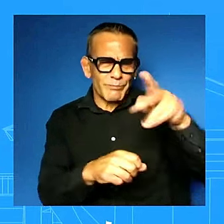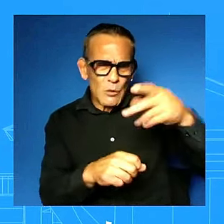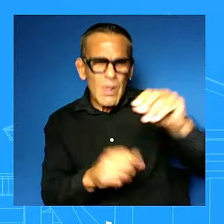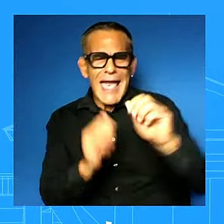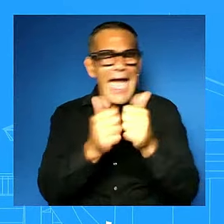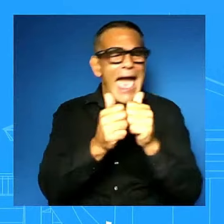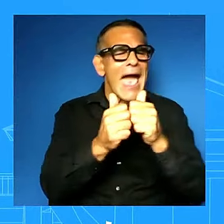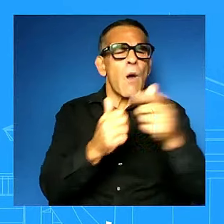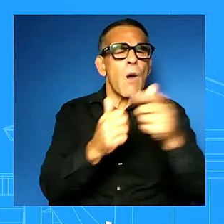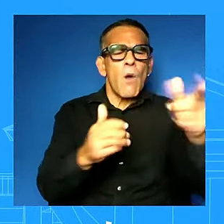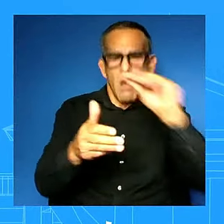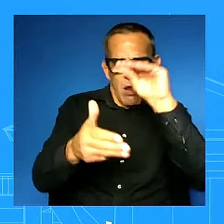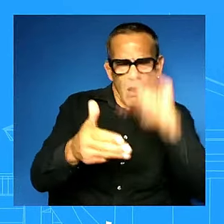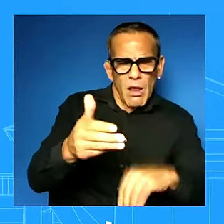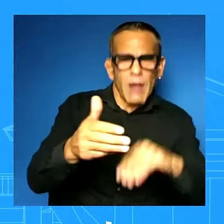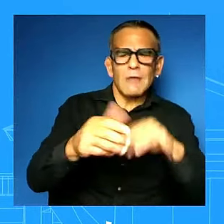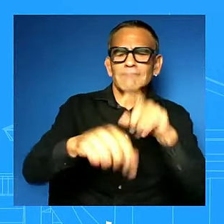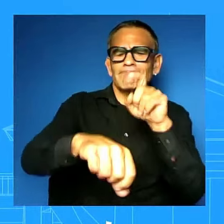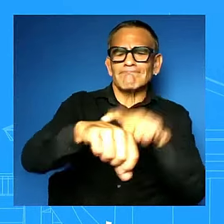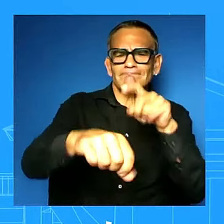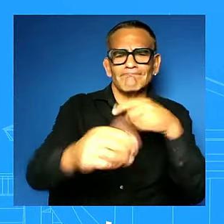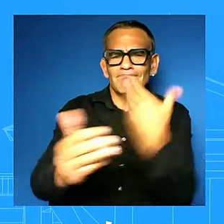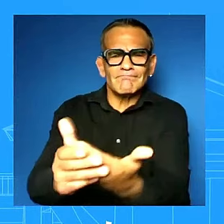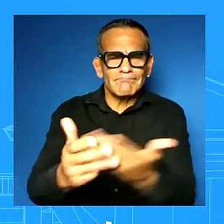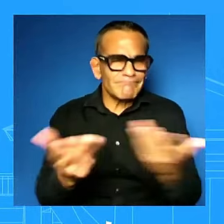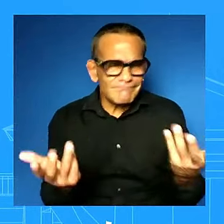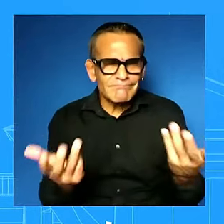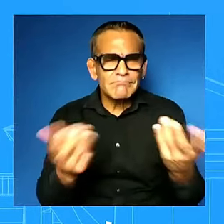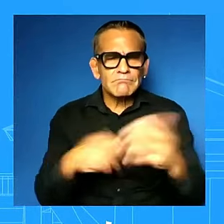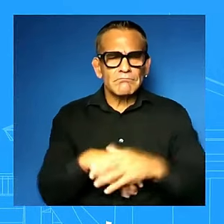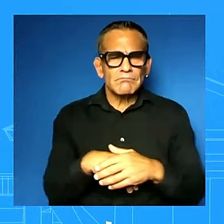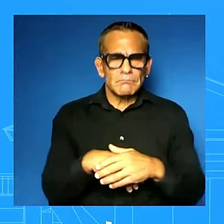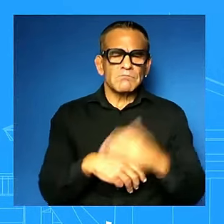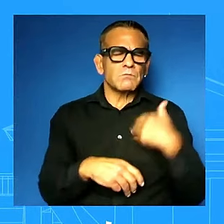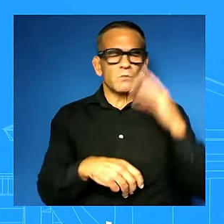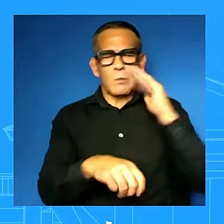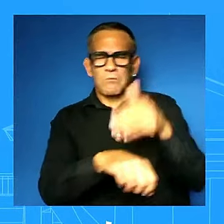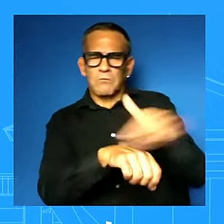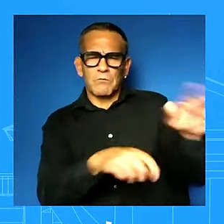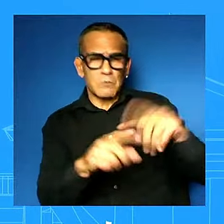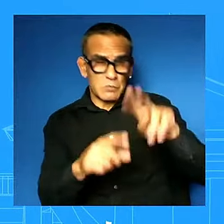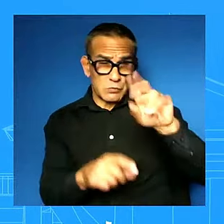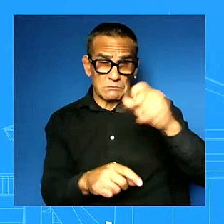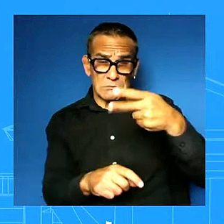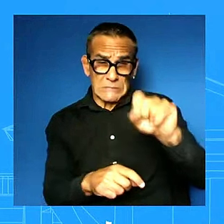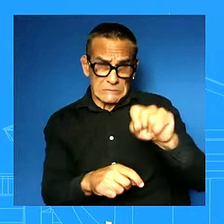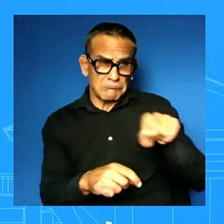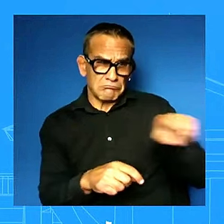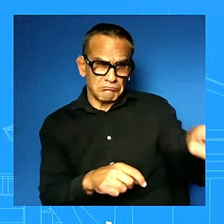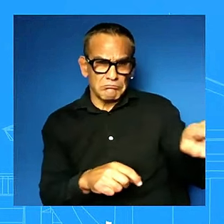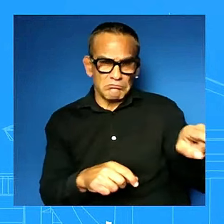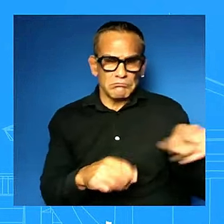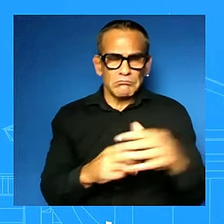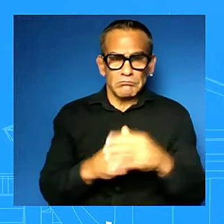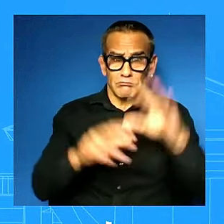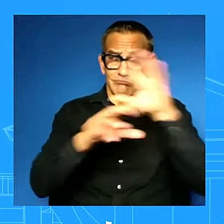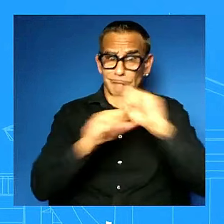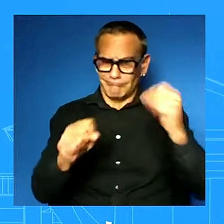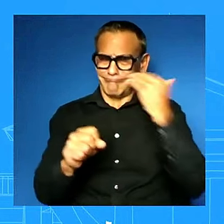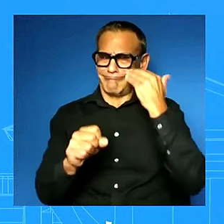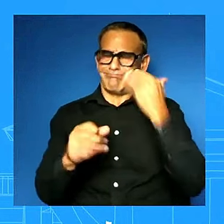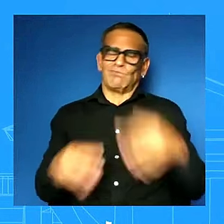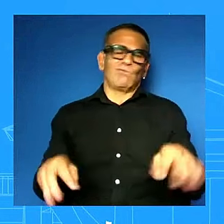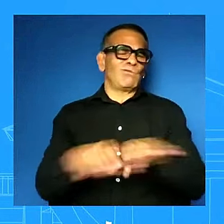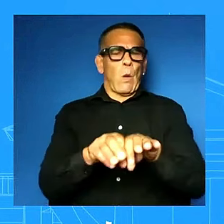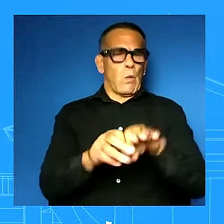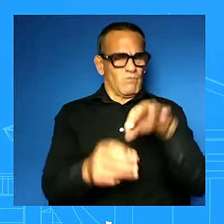usps on this one obviously the president thinks it's incredibly important uh he's you know voting is is a sacred right and